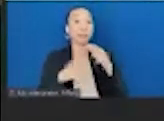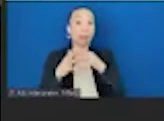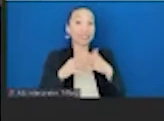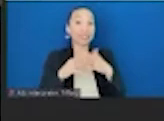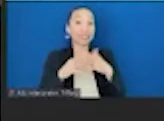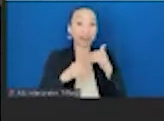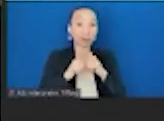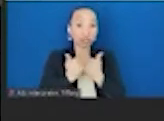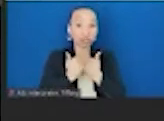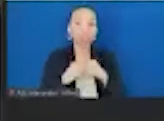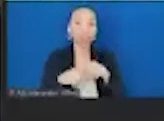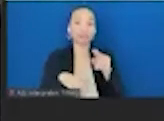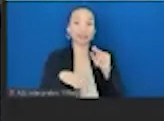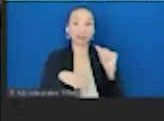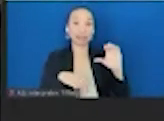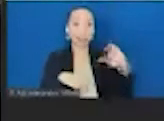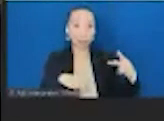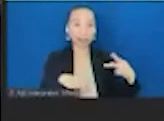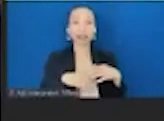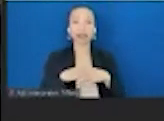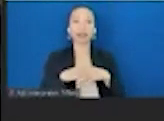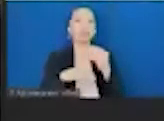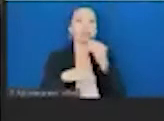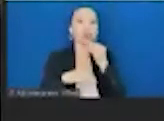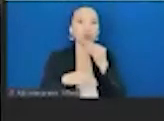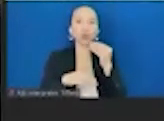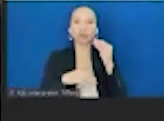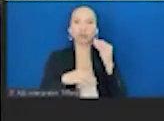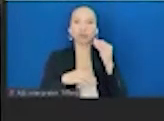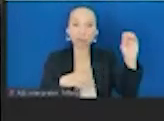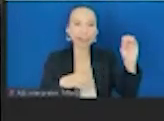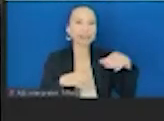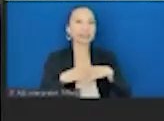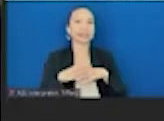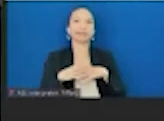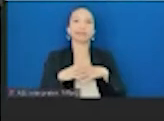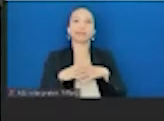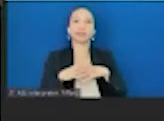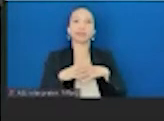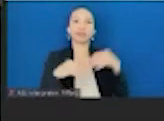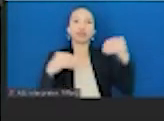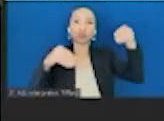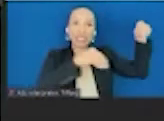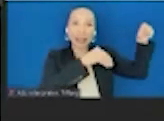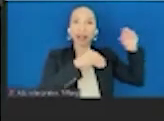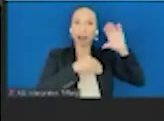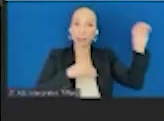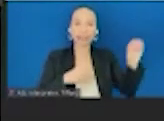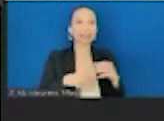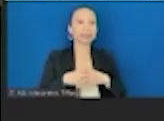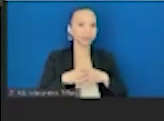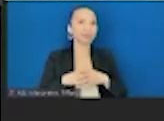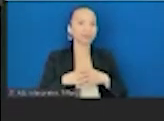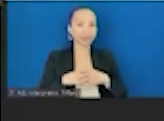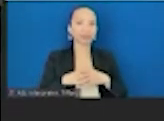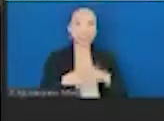major food companies, insurance companies, retailers. This is an idea